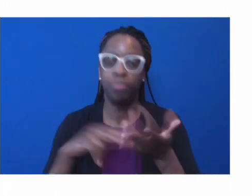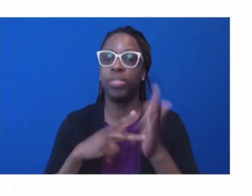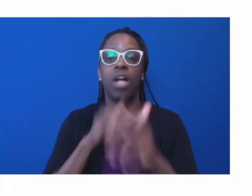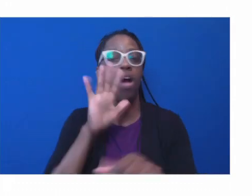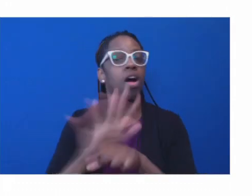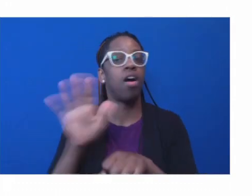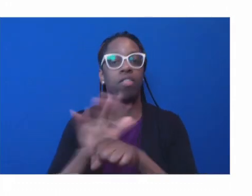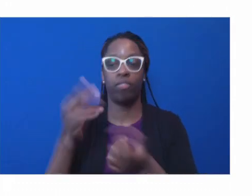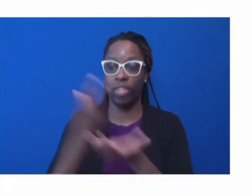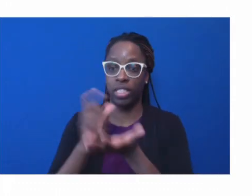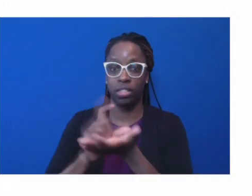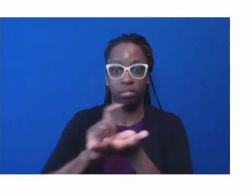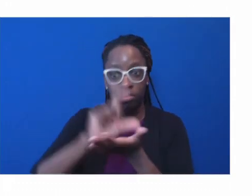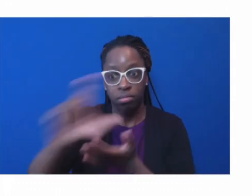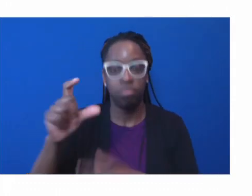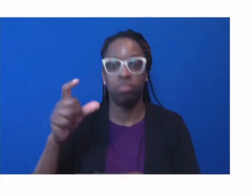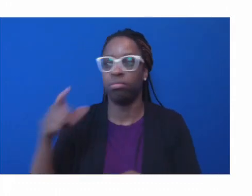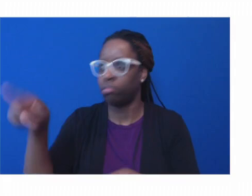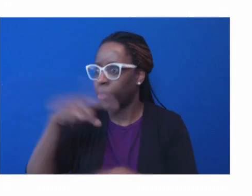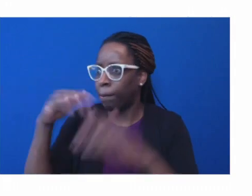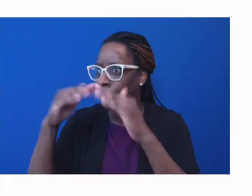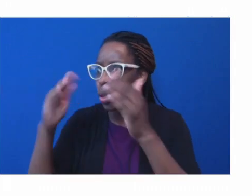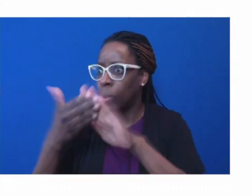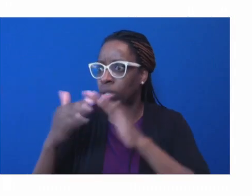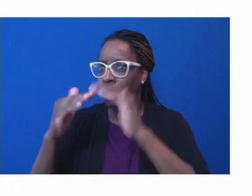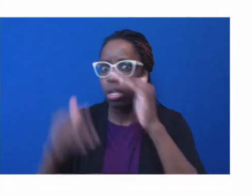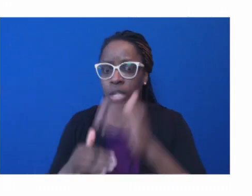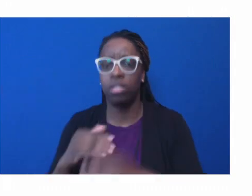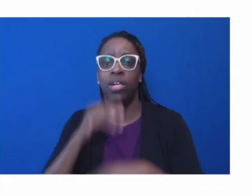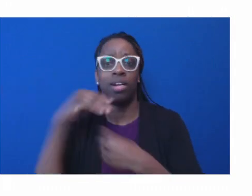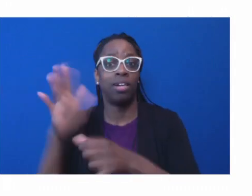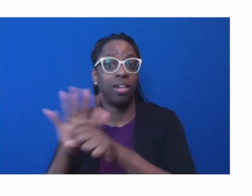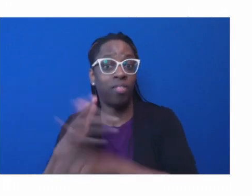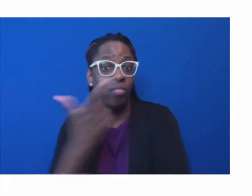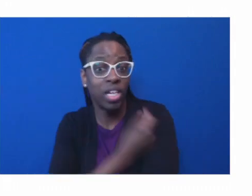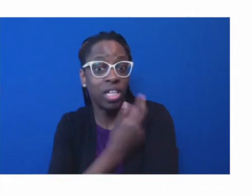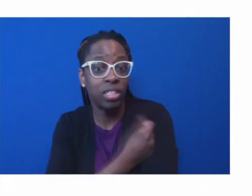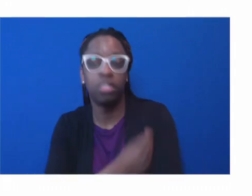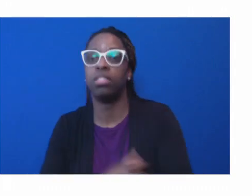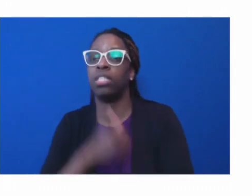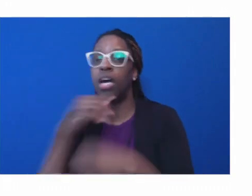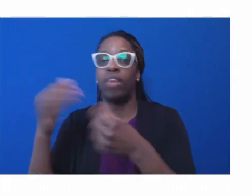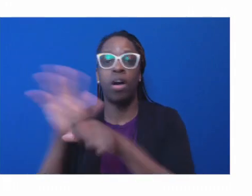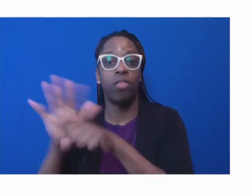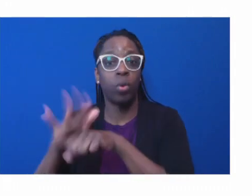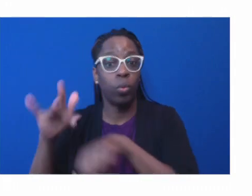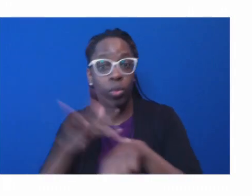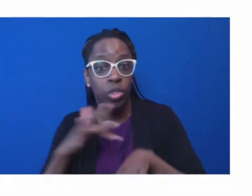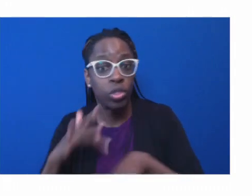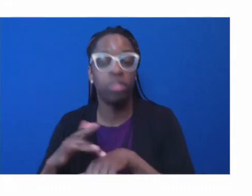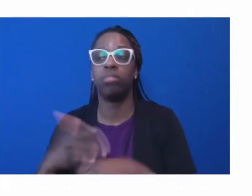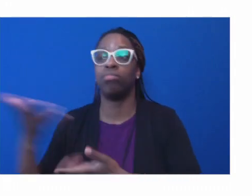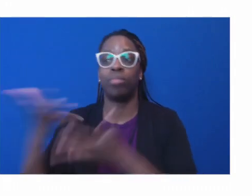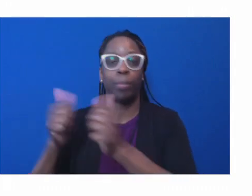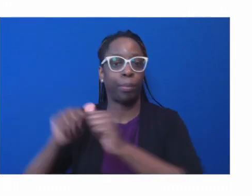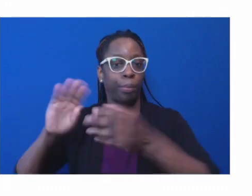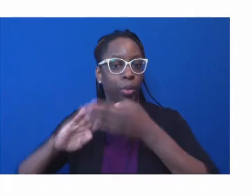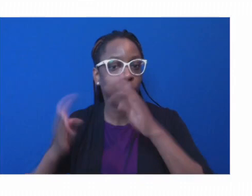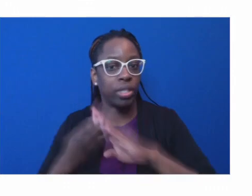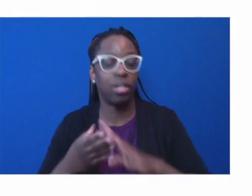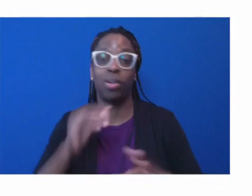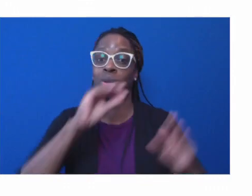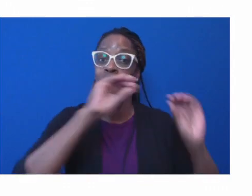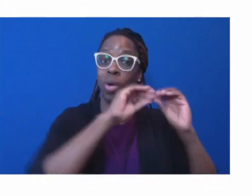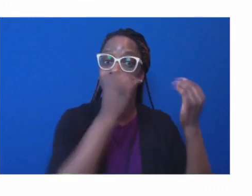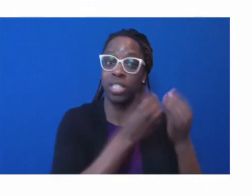invested in community rooted organizations, as well as broader media work. And those very communities that have been disproportionately impacted by